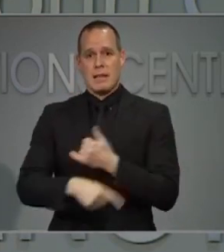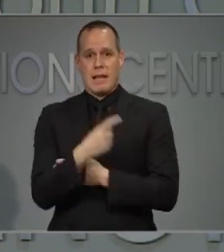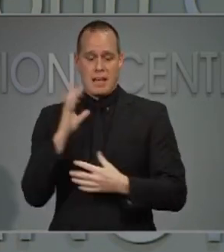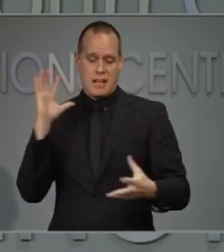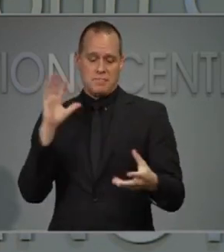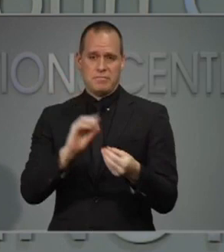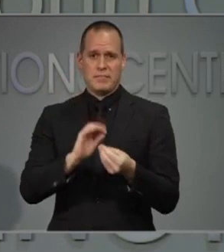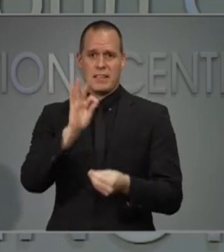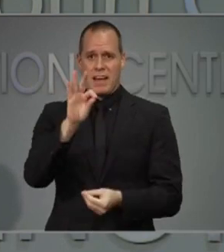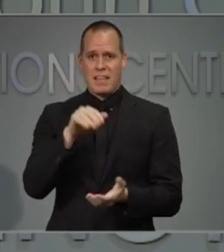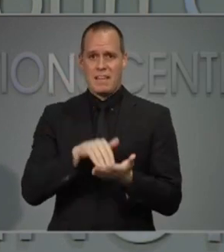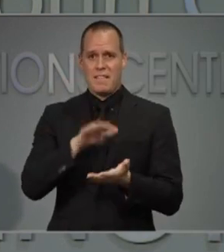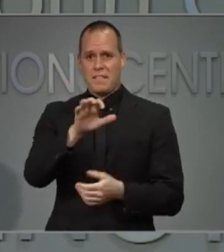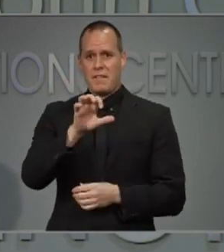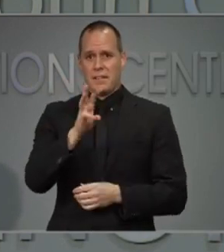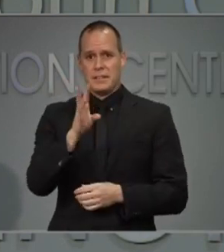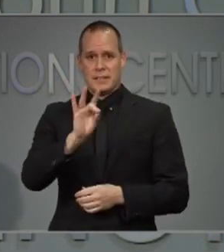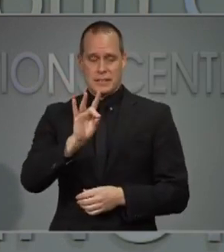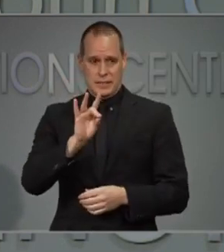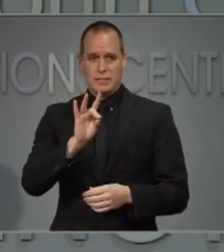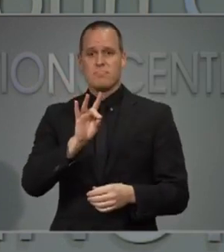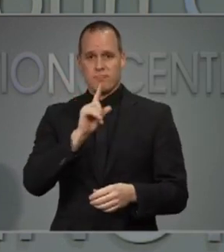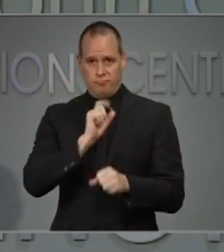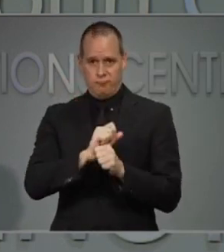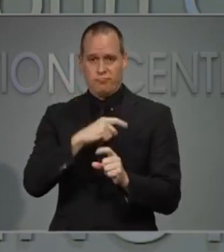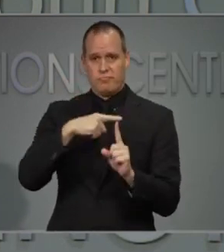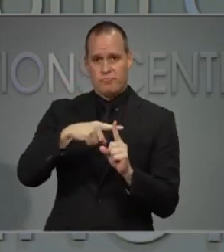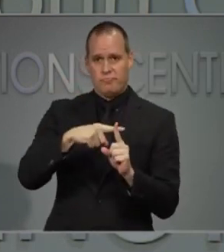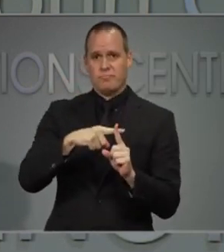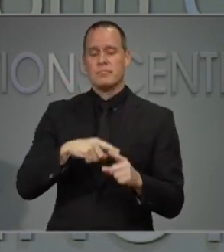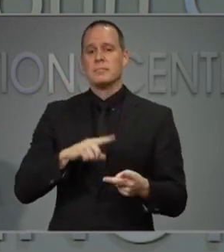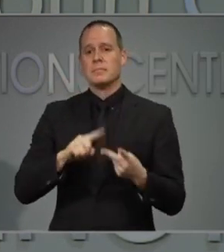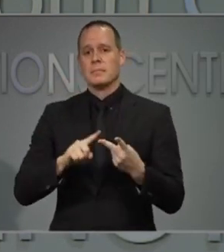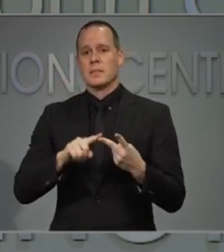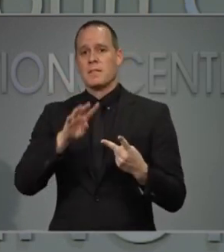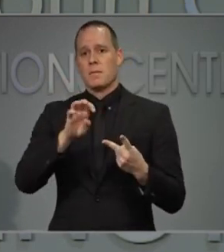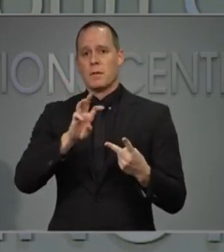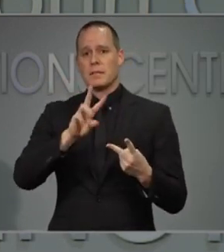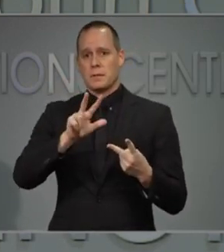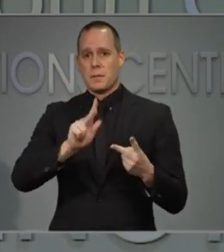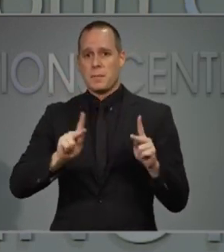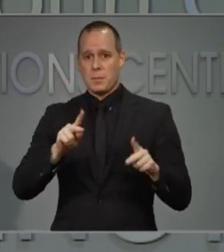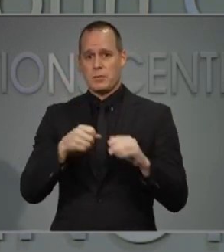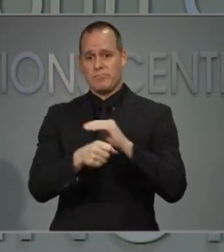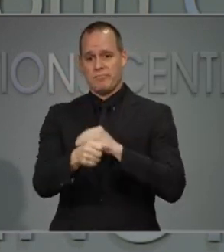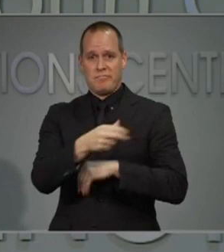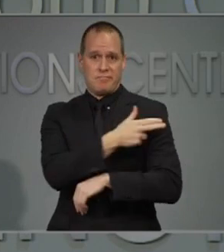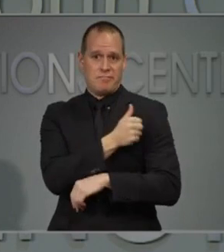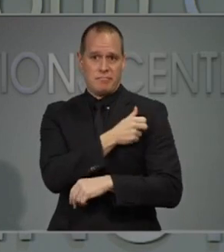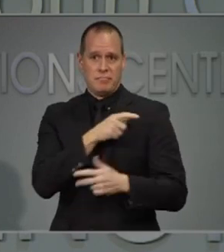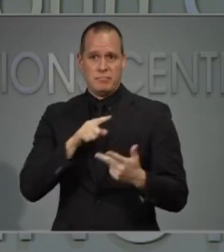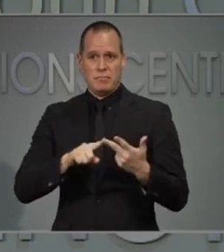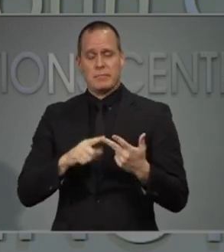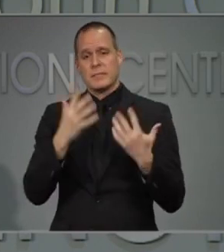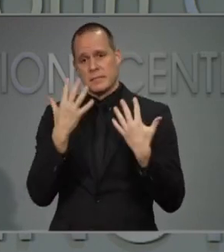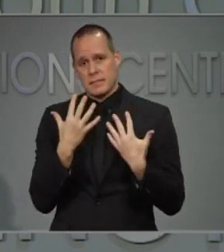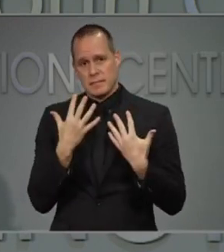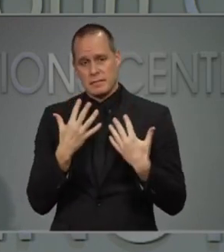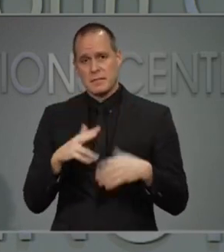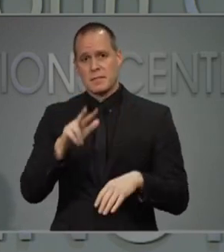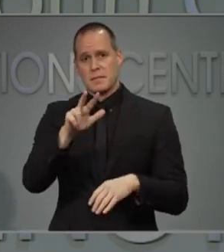,568 confirmed cases, 463 people in the hospital, and sadly